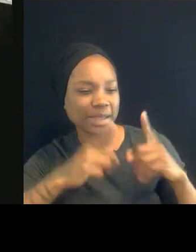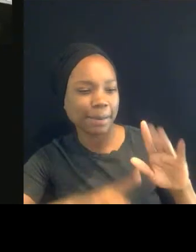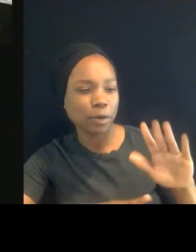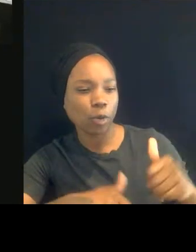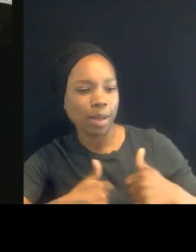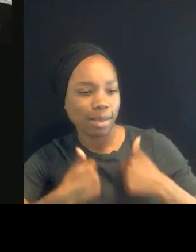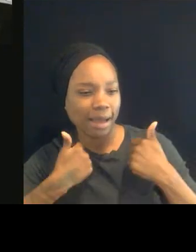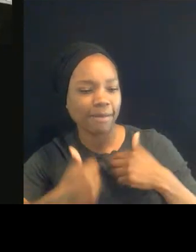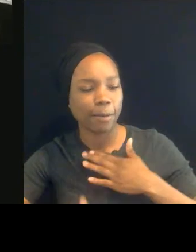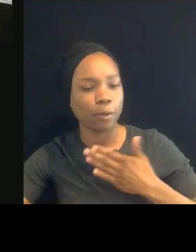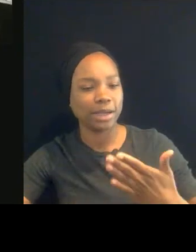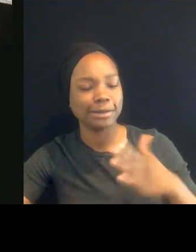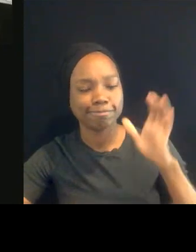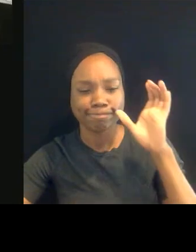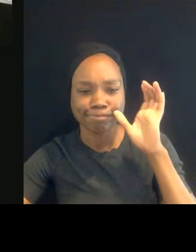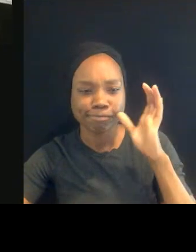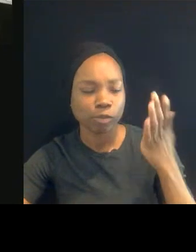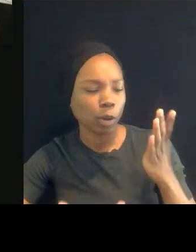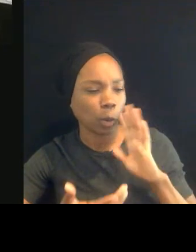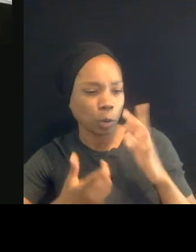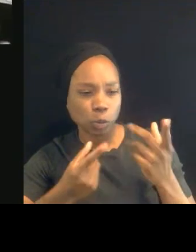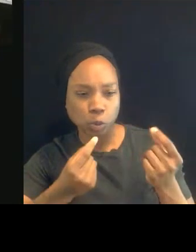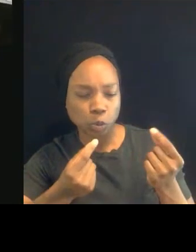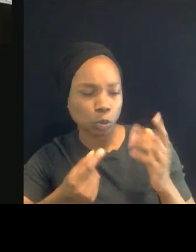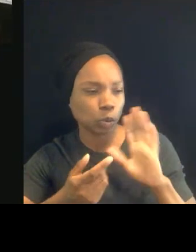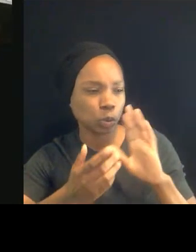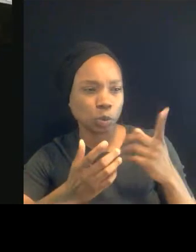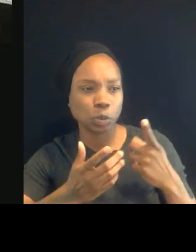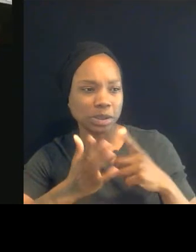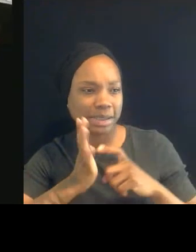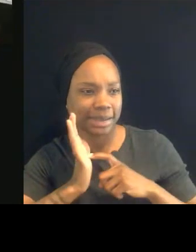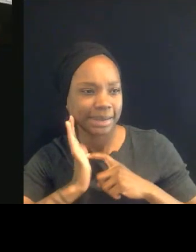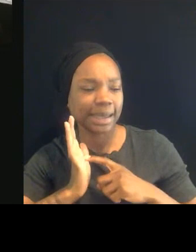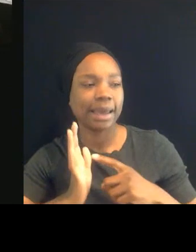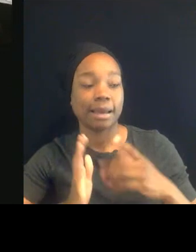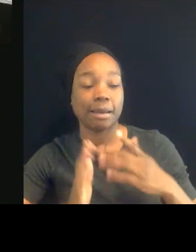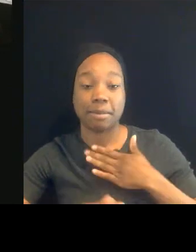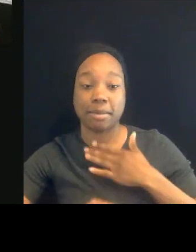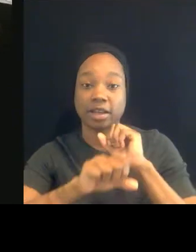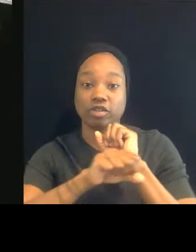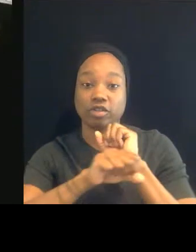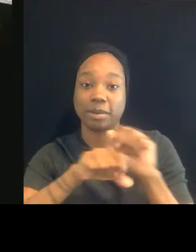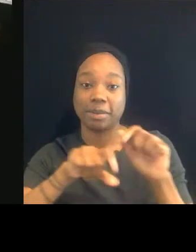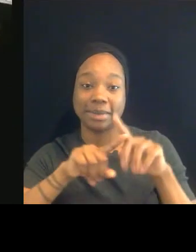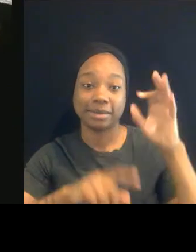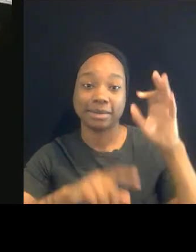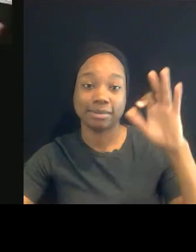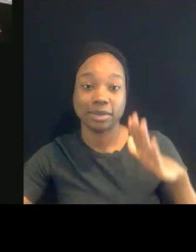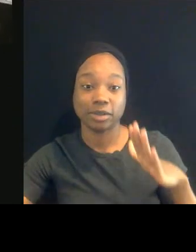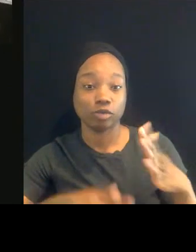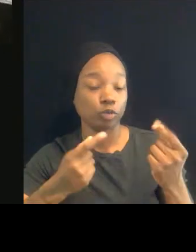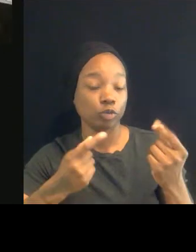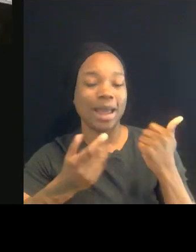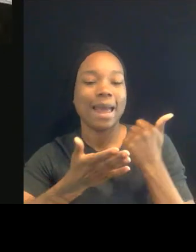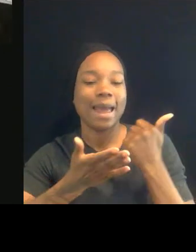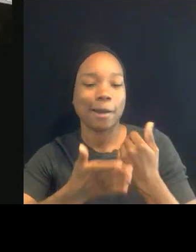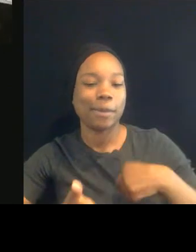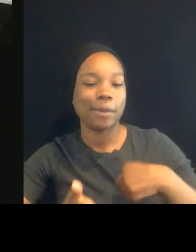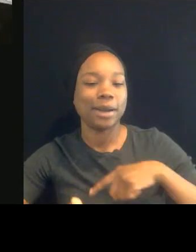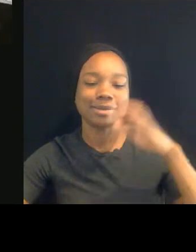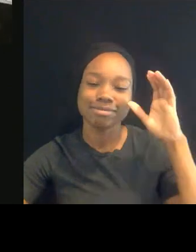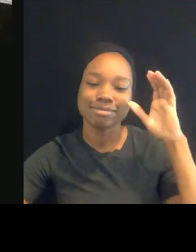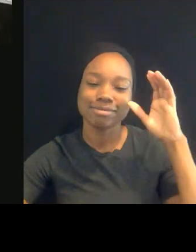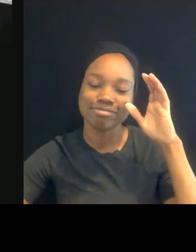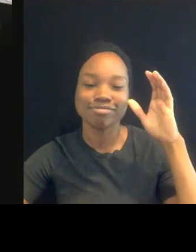And, and my job as a pastor is to help us to listen to each other in that. And with that, to hear